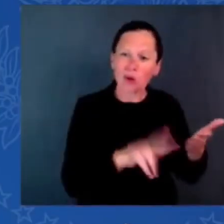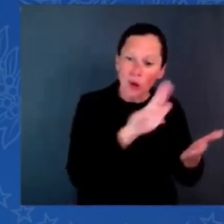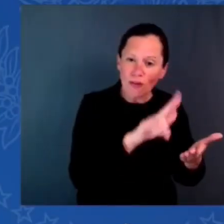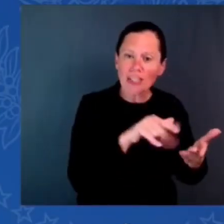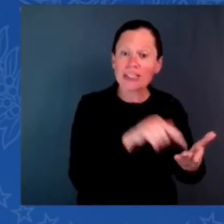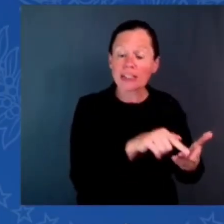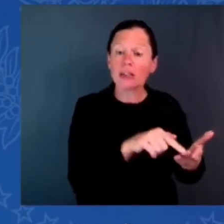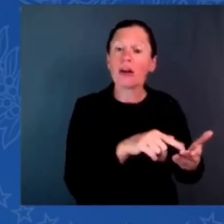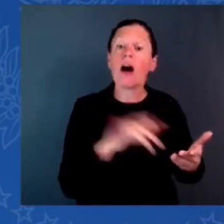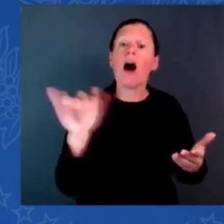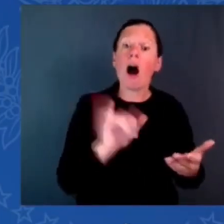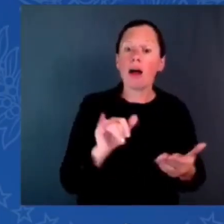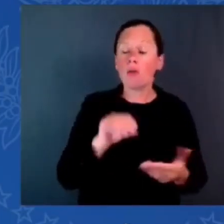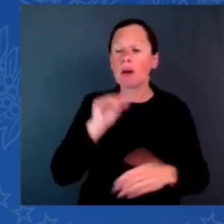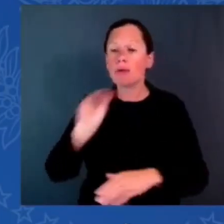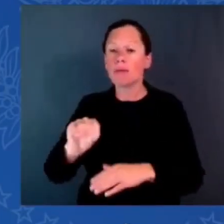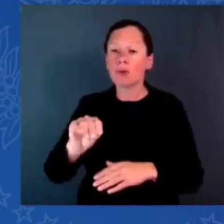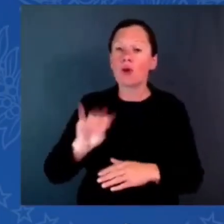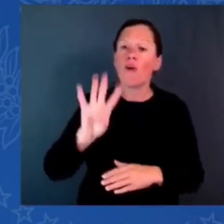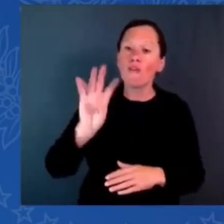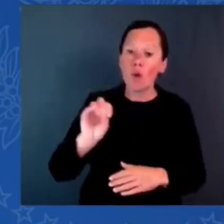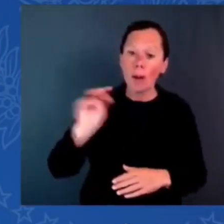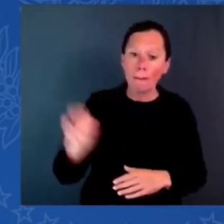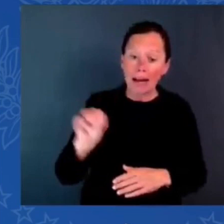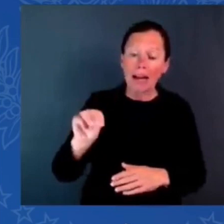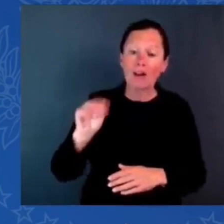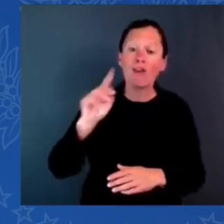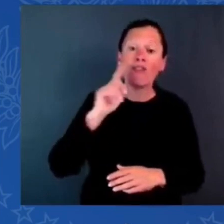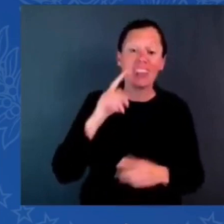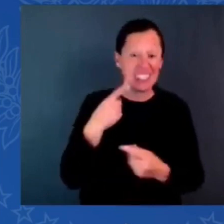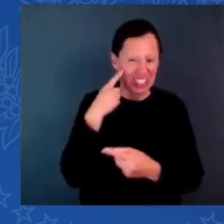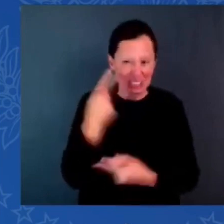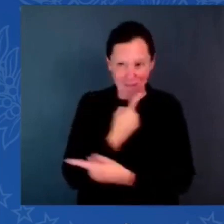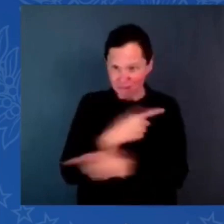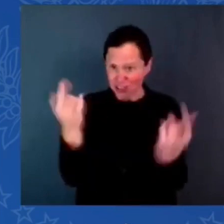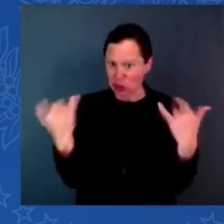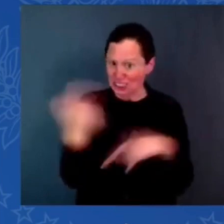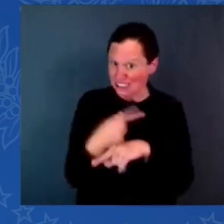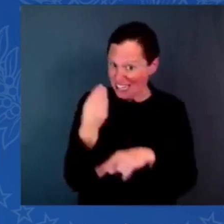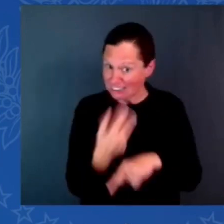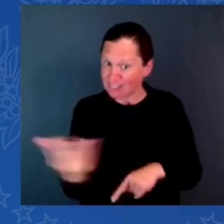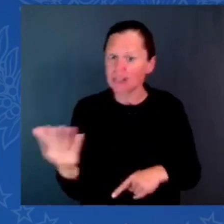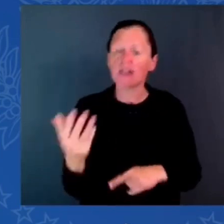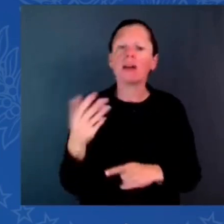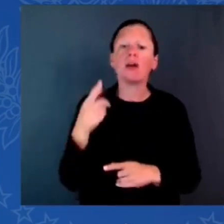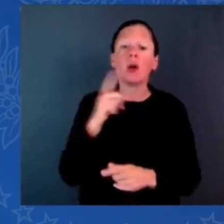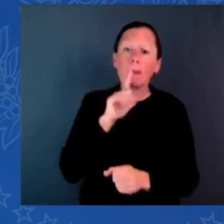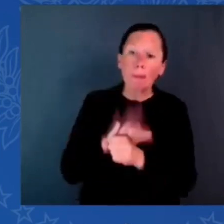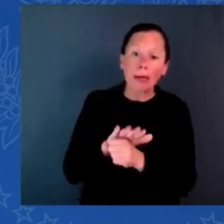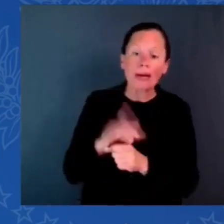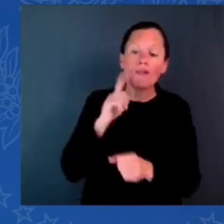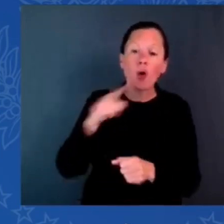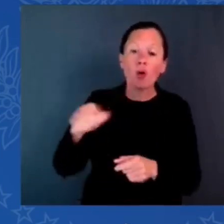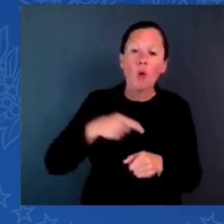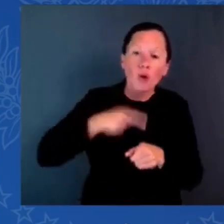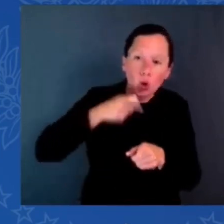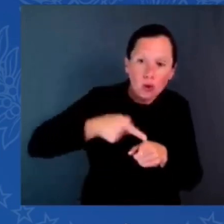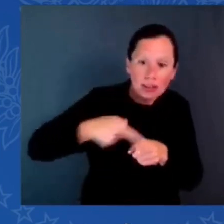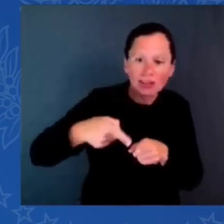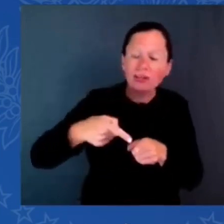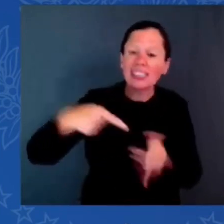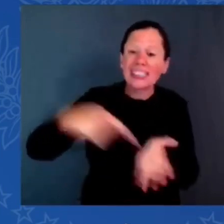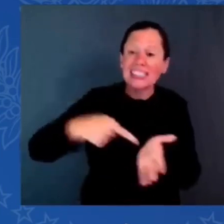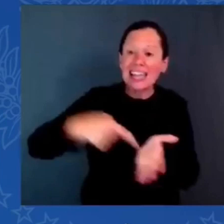I'm keeping my commitment to do what I can to ease the burden of student debt, which fall heaviest on Black and Latino borrowers.